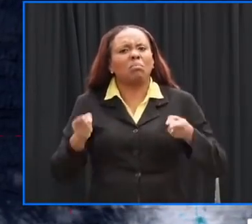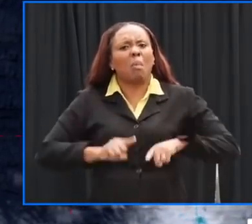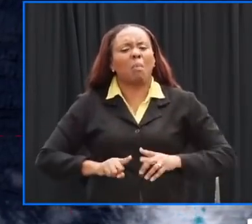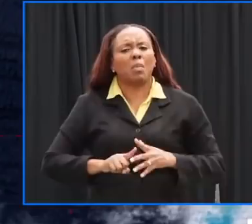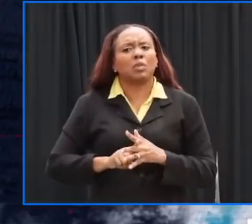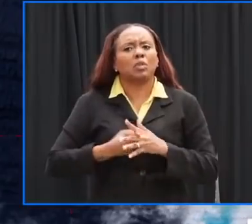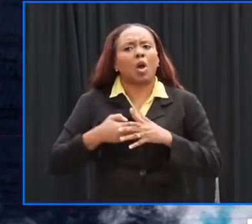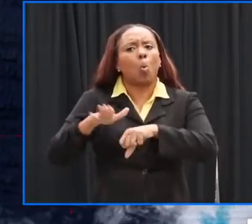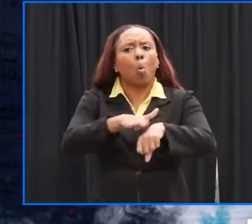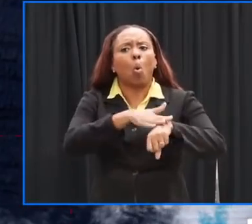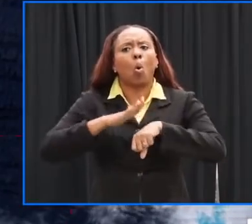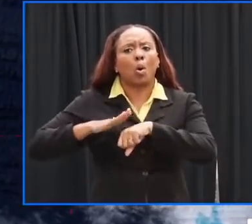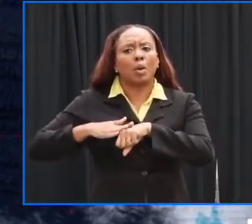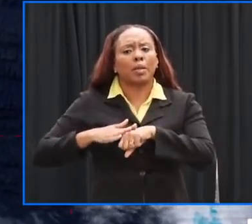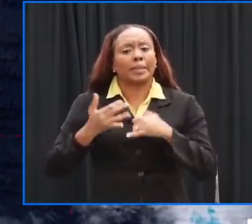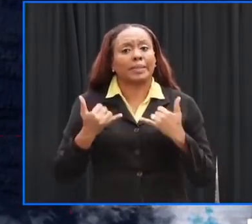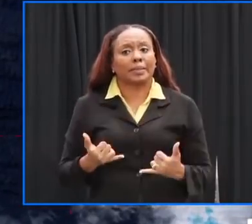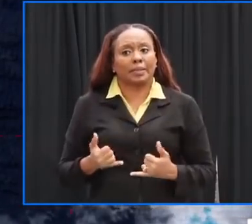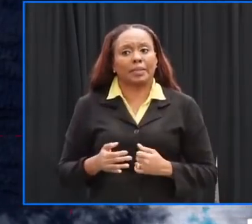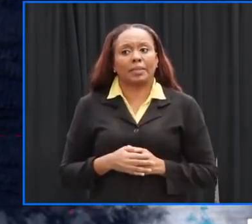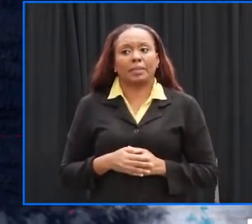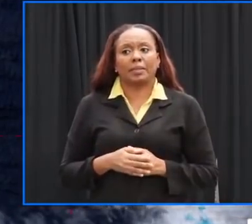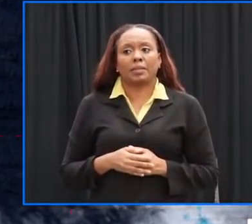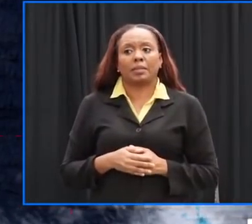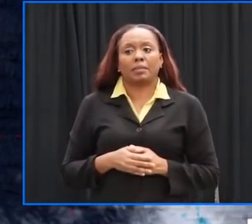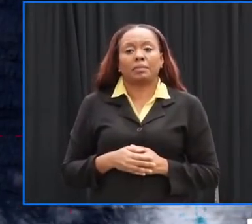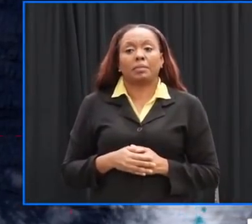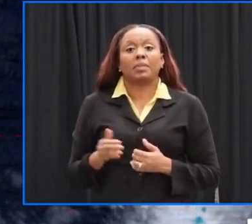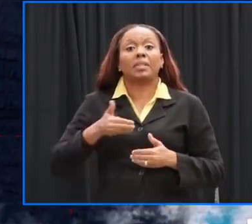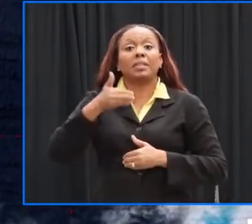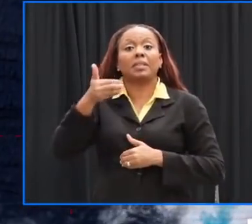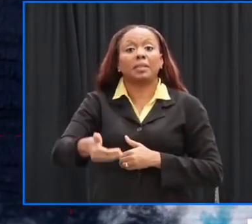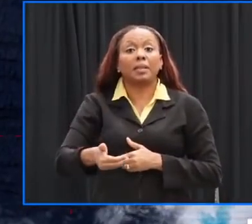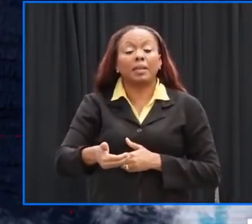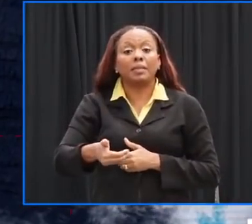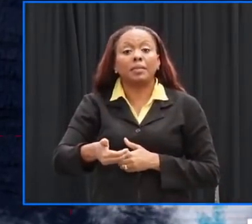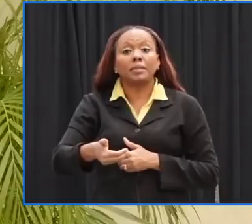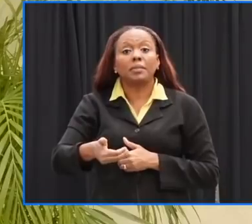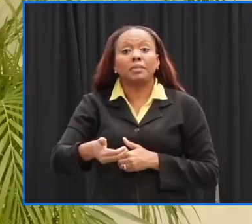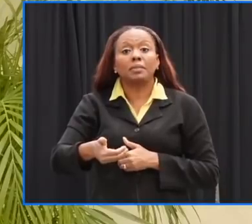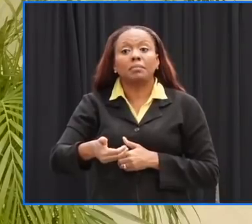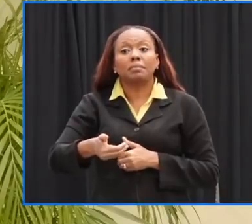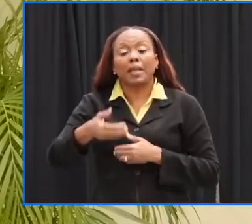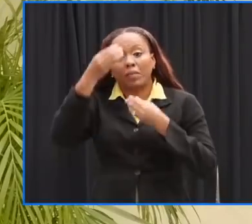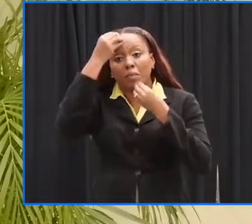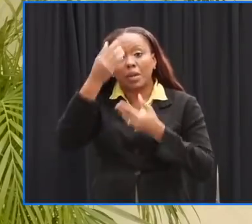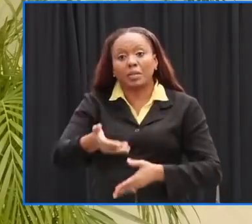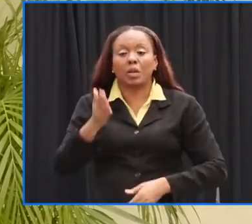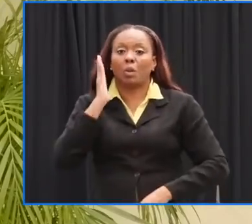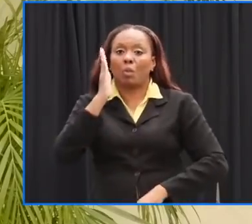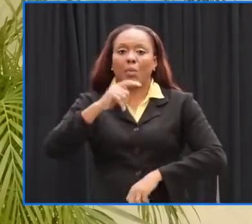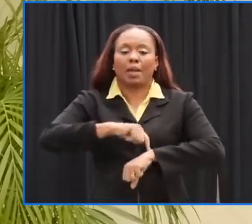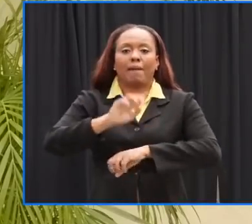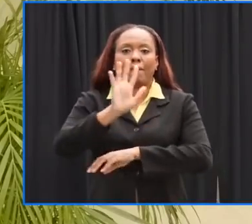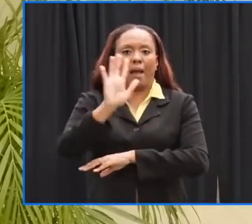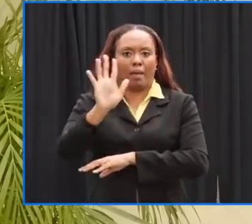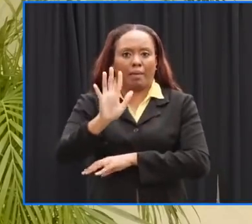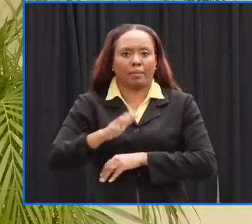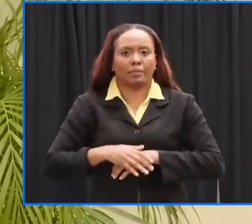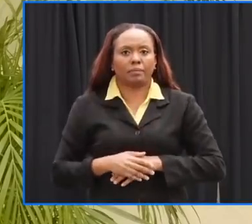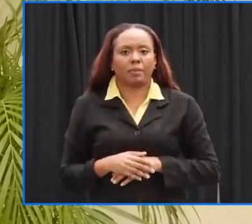the next advisory will be issued by the vet office at 5 p.m I just want to also touch about the marine conditions